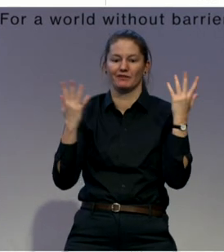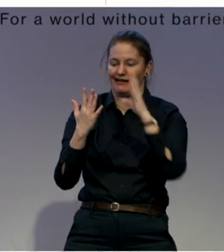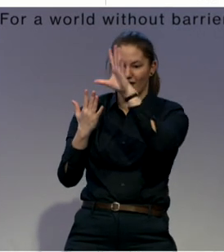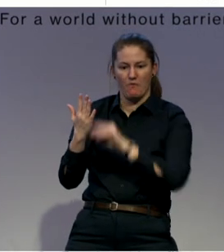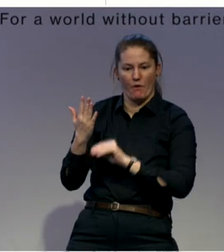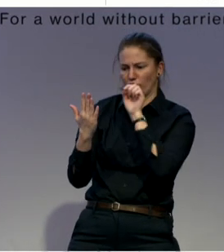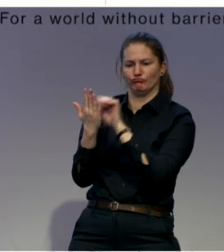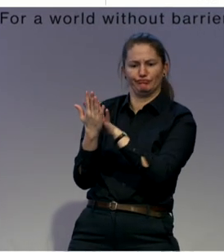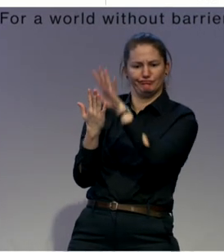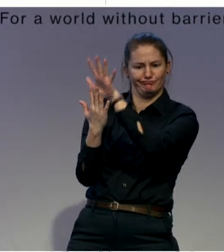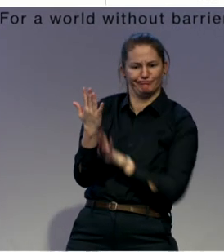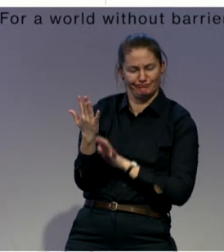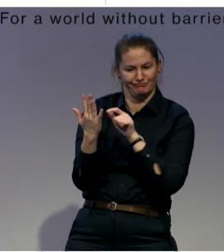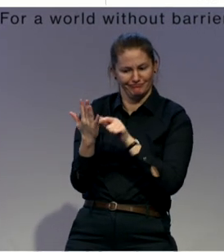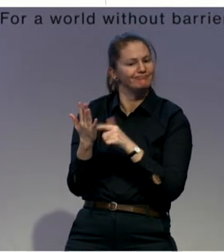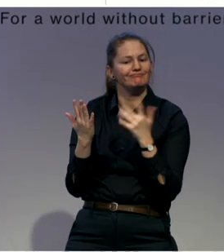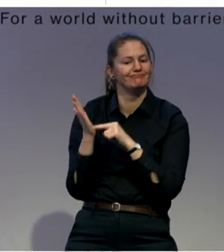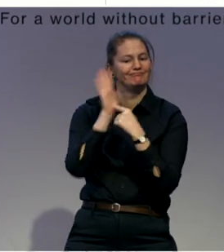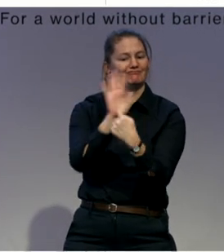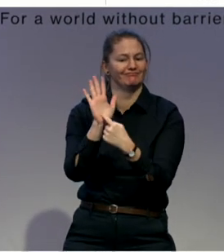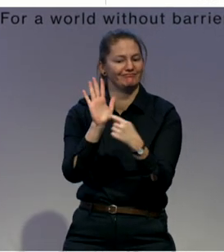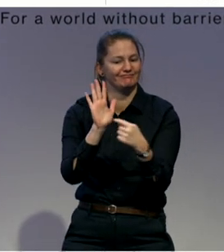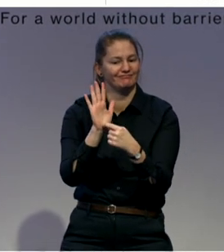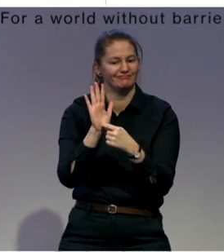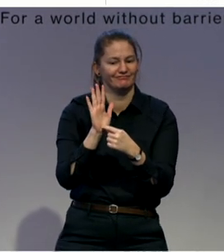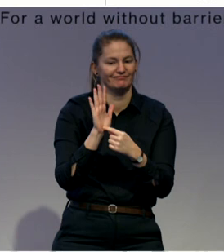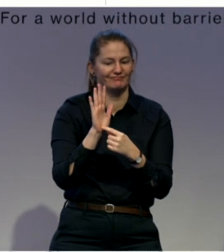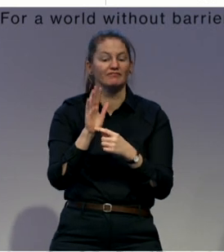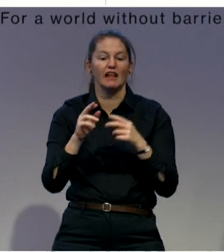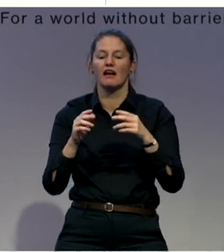social inclusion of persons with disabilities aimed to